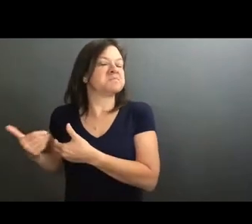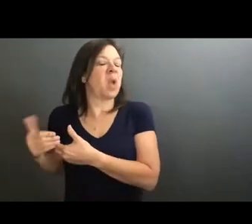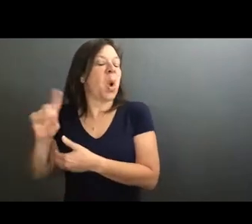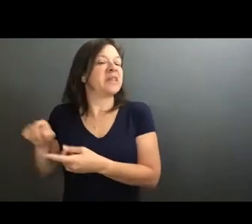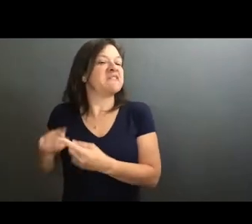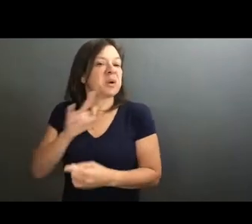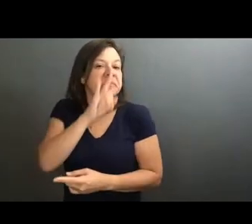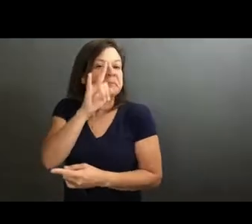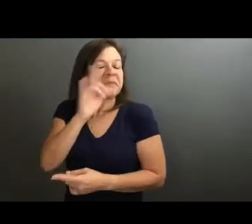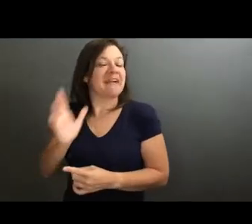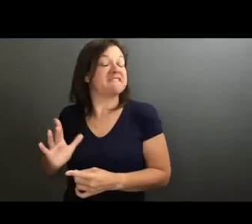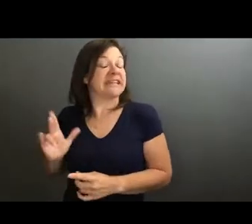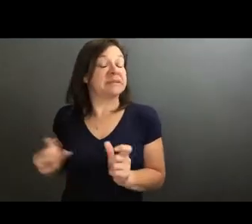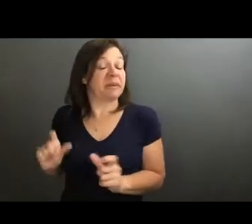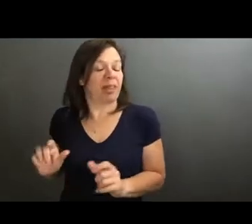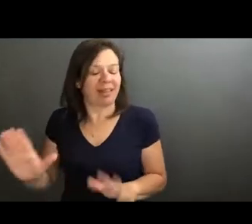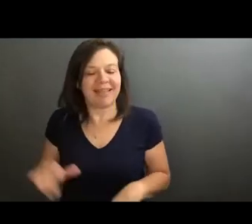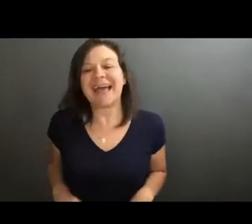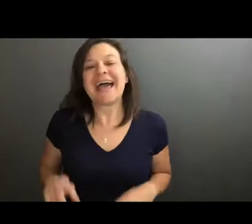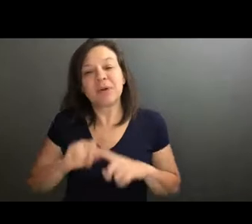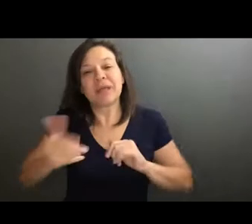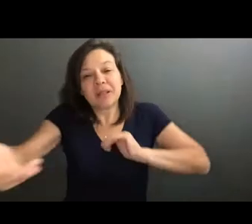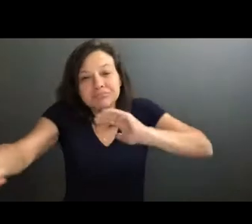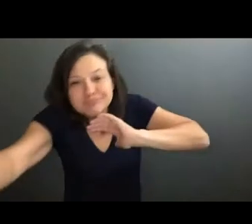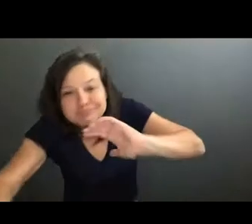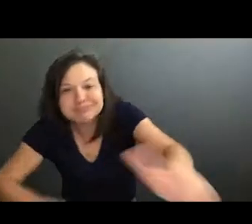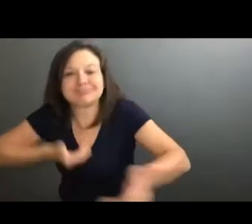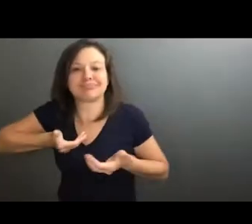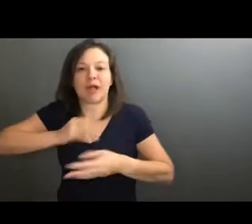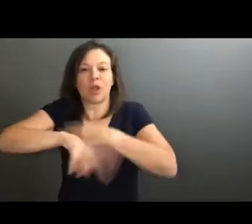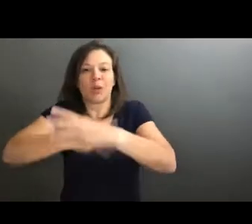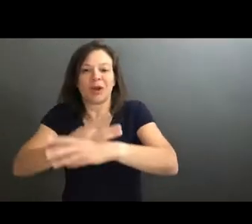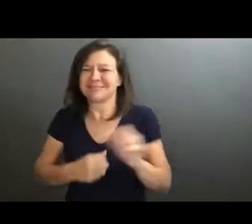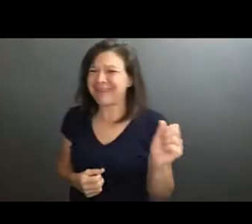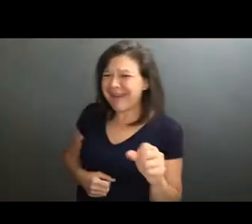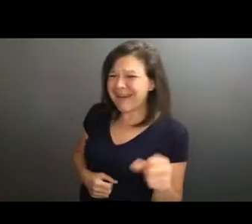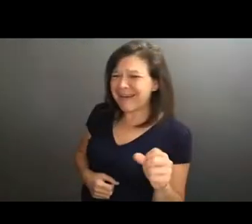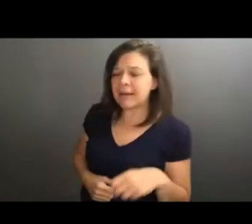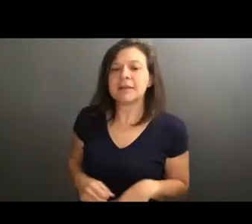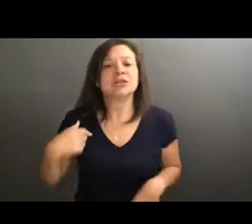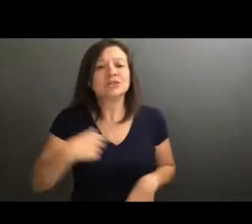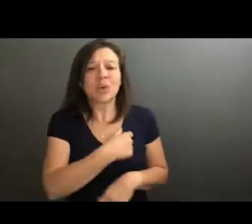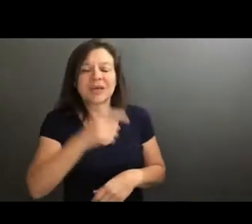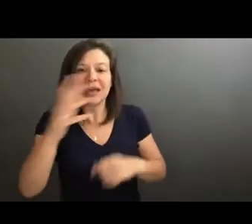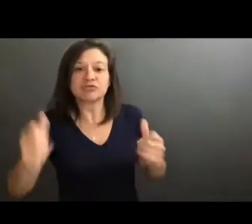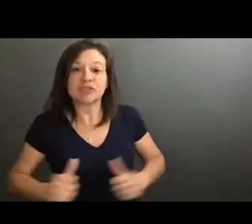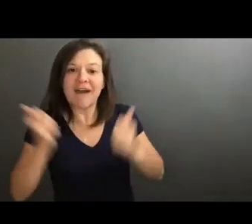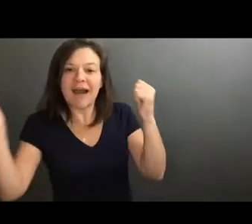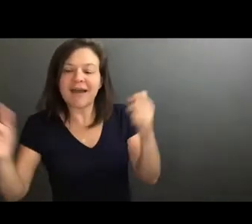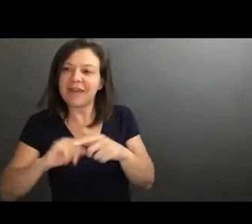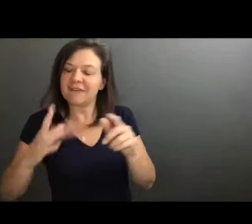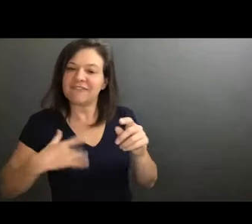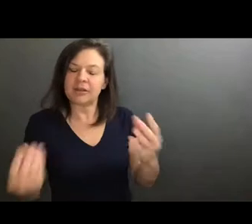people, you know, you know, you know, and to actually invite the world in so that we can survive and make it effective